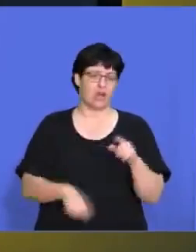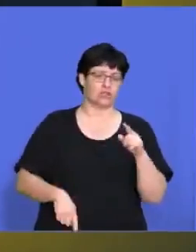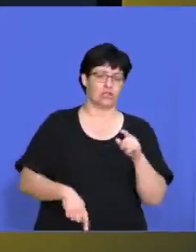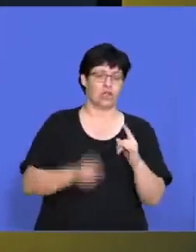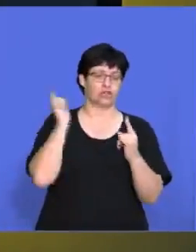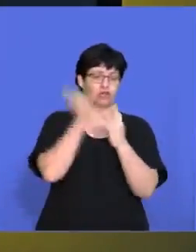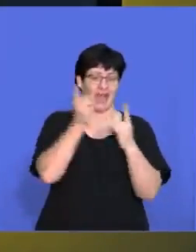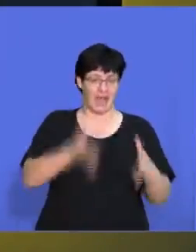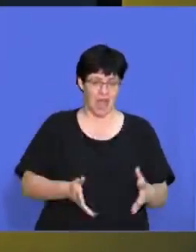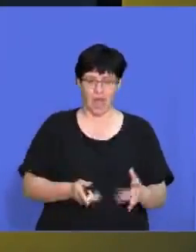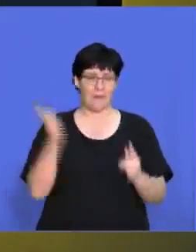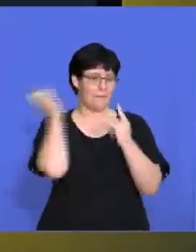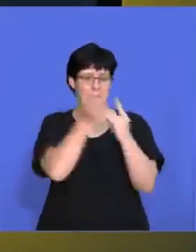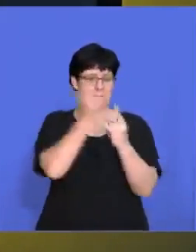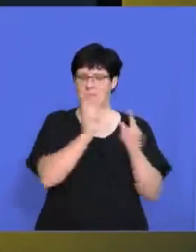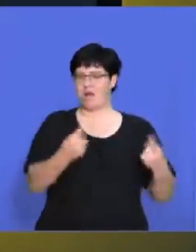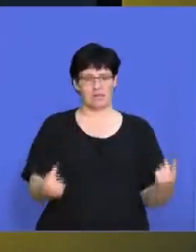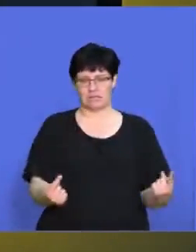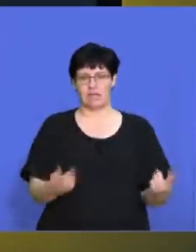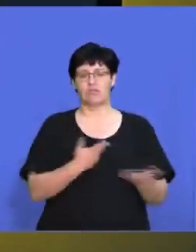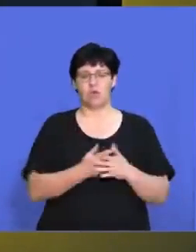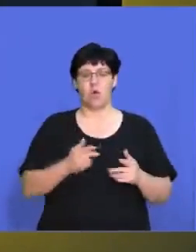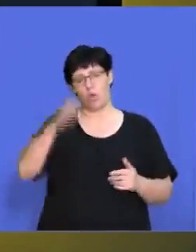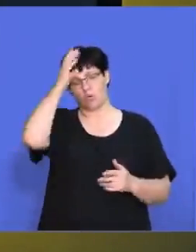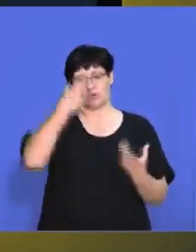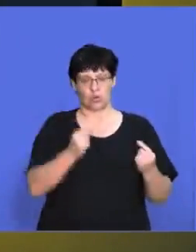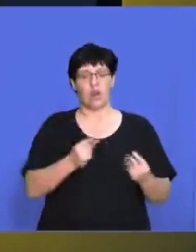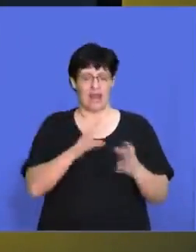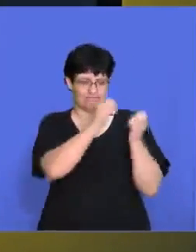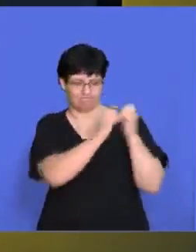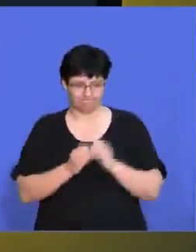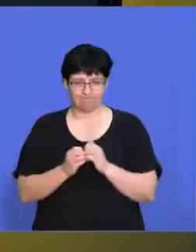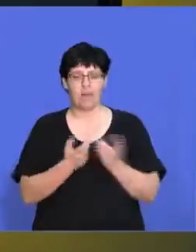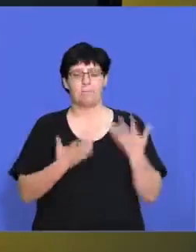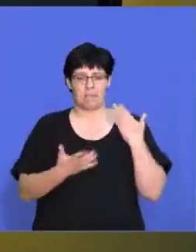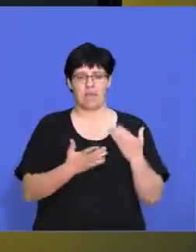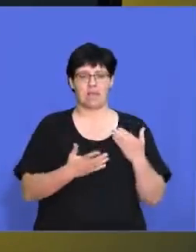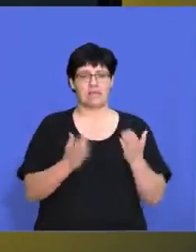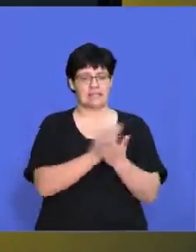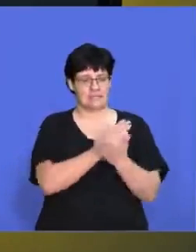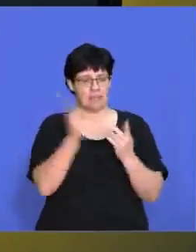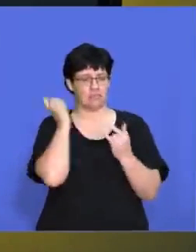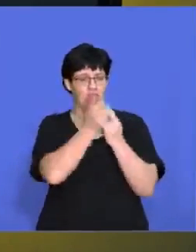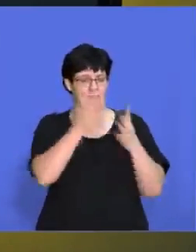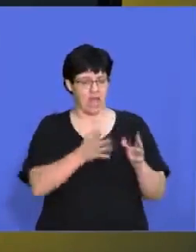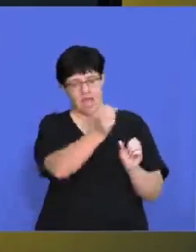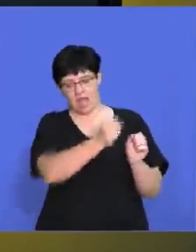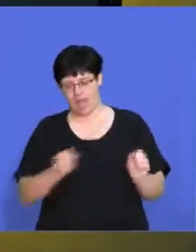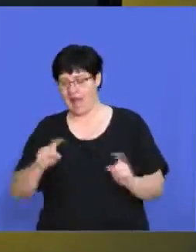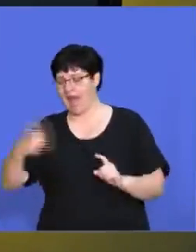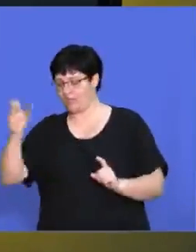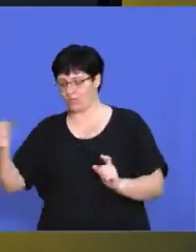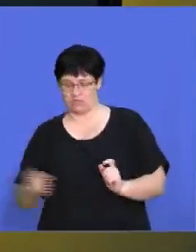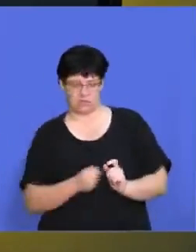aren't getting the goals up front. So what would the coach do? take corrective action. might take off some of those strikers and put on other strikers